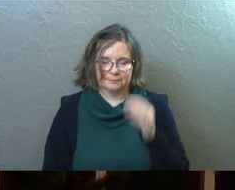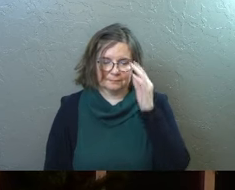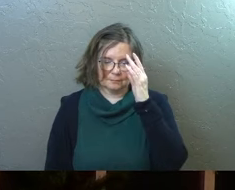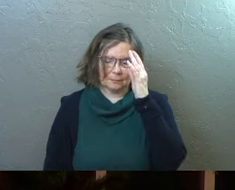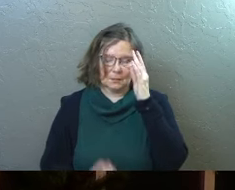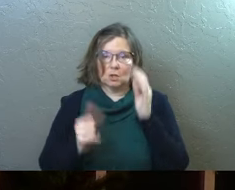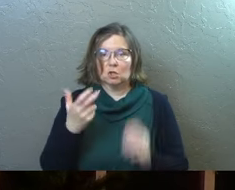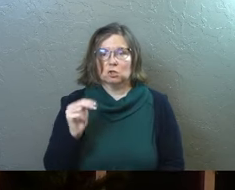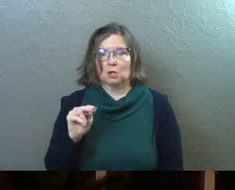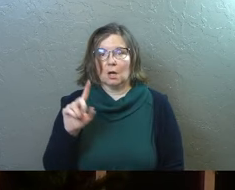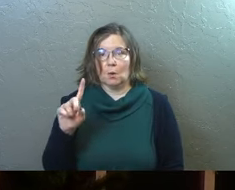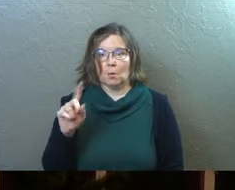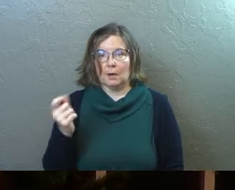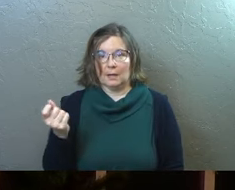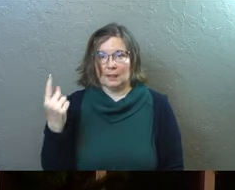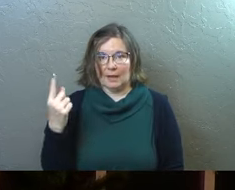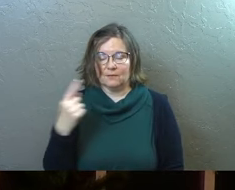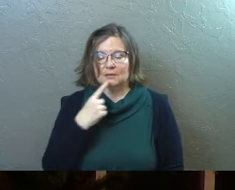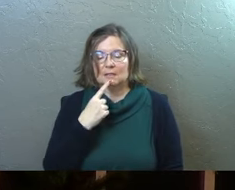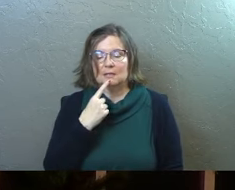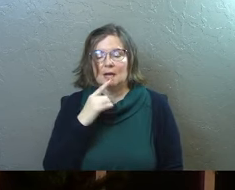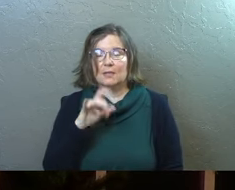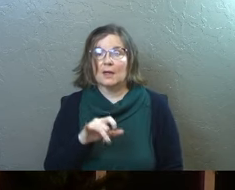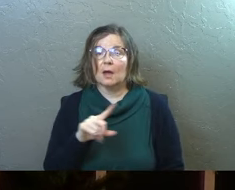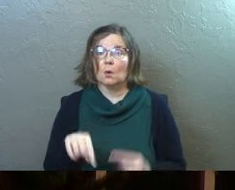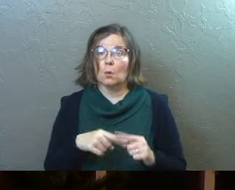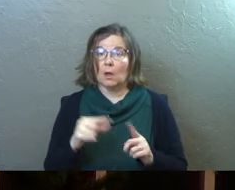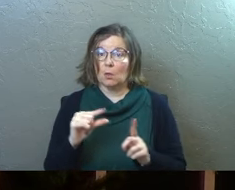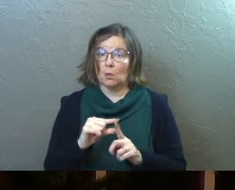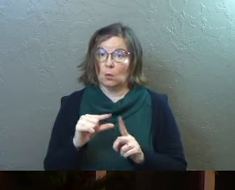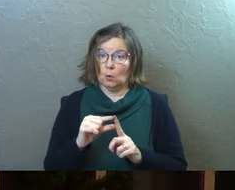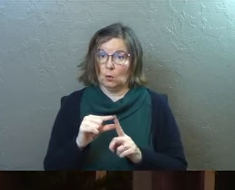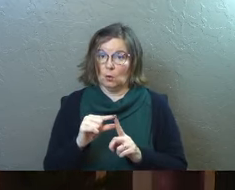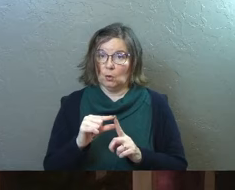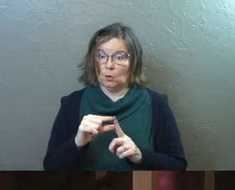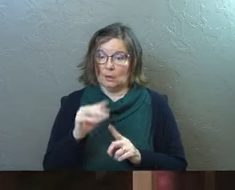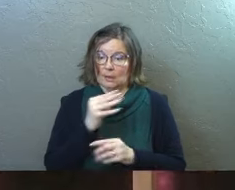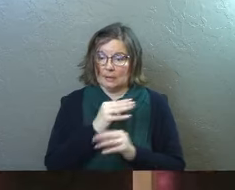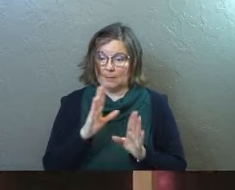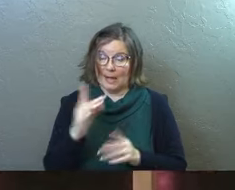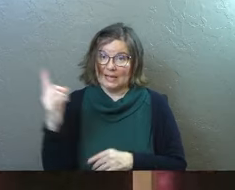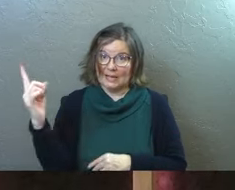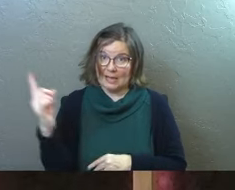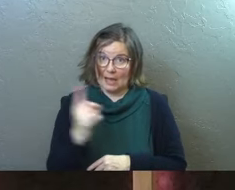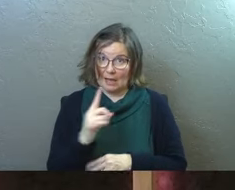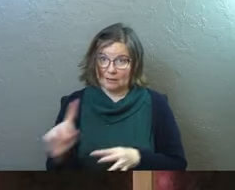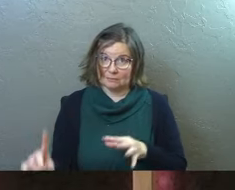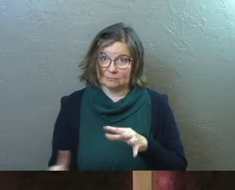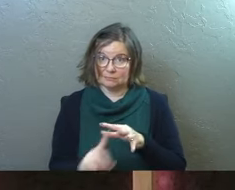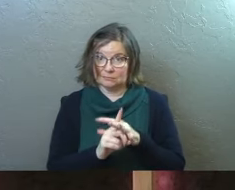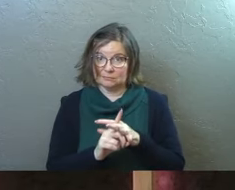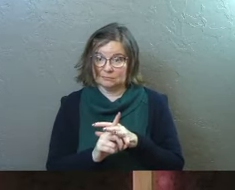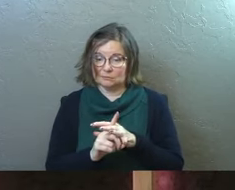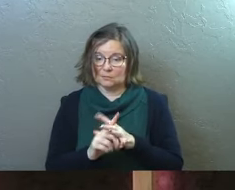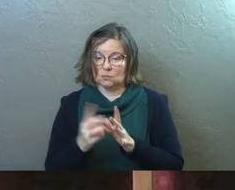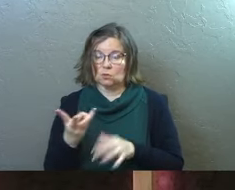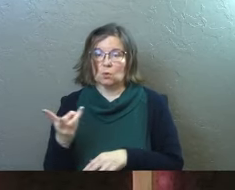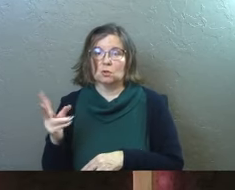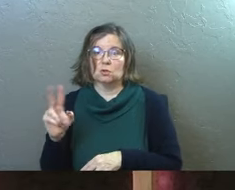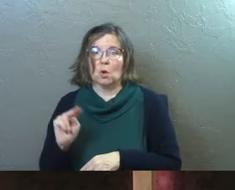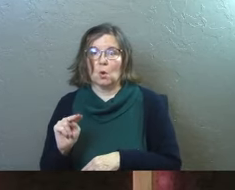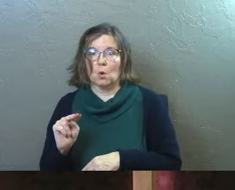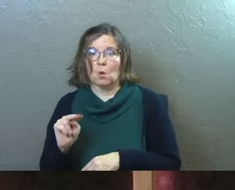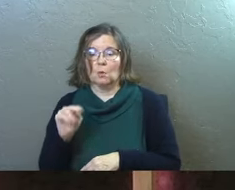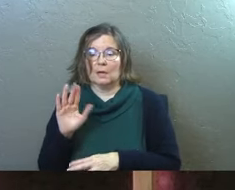John 1 11 says that when the word, the Messiah came, he came to his own